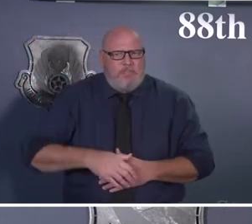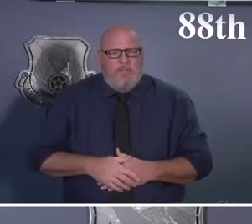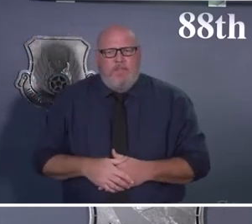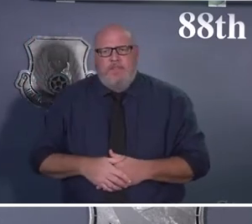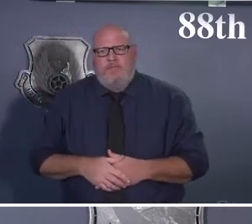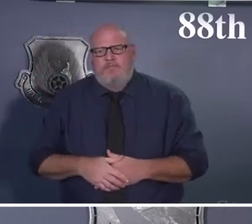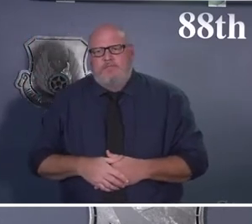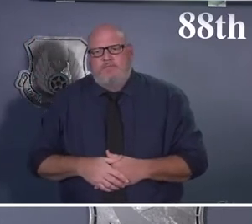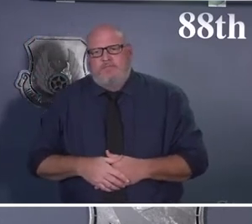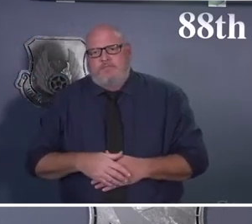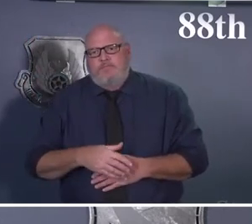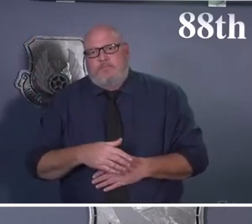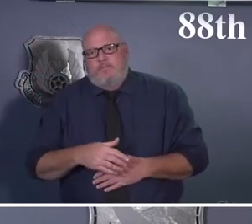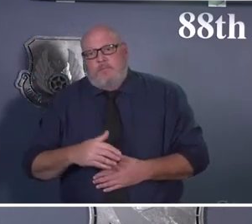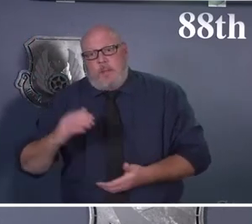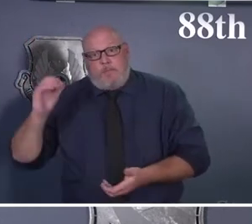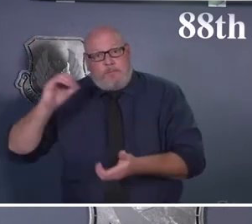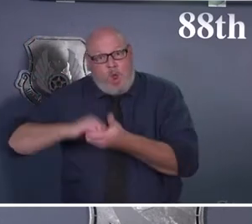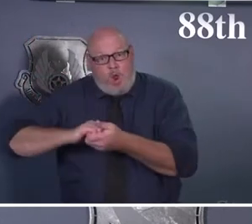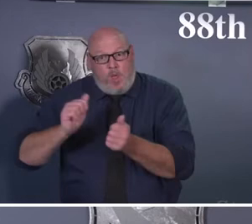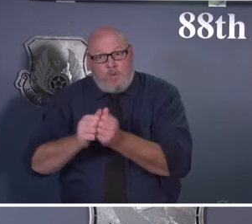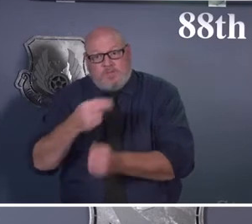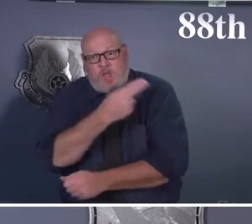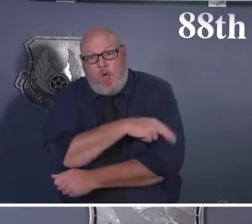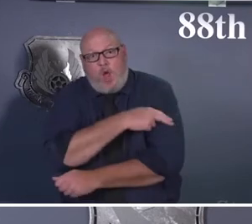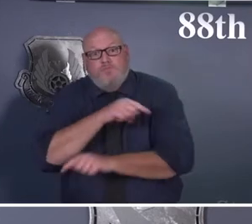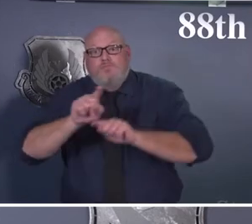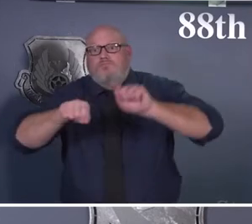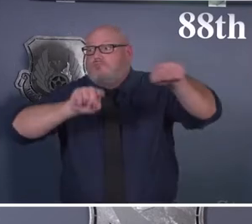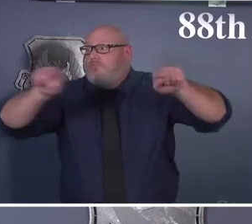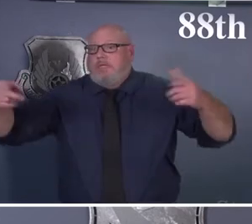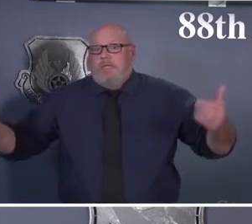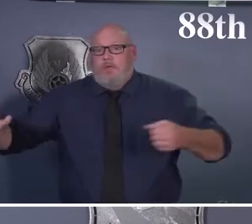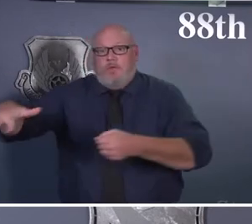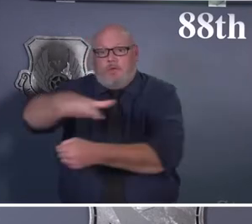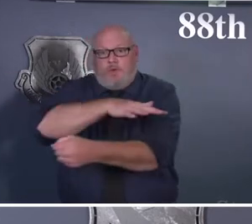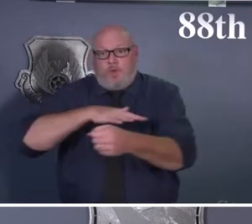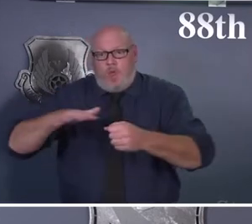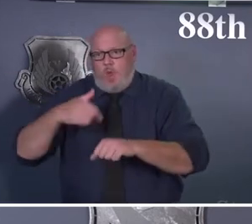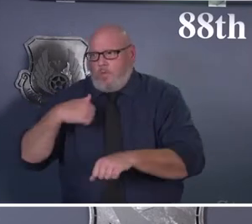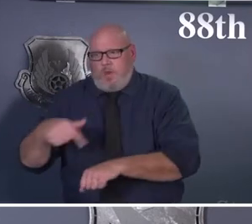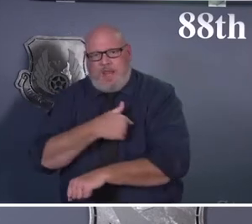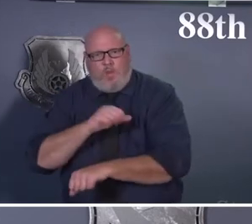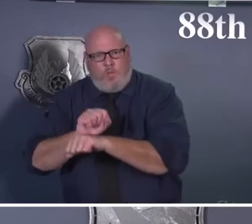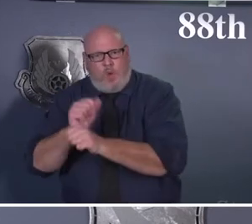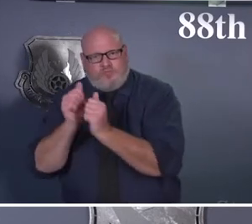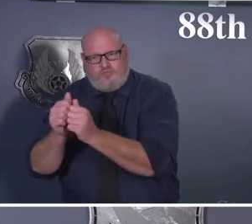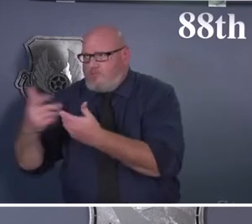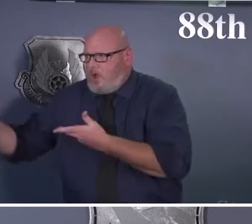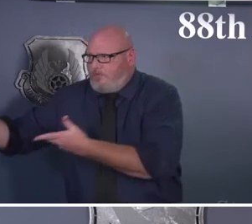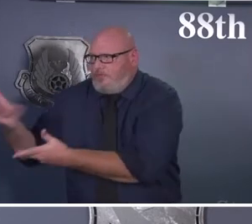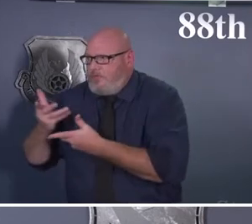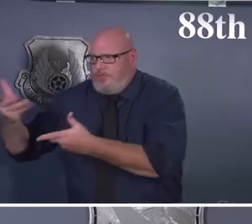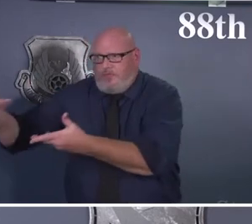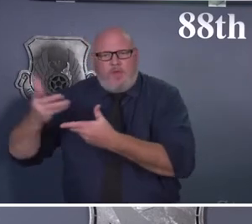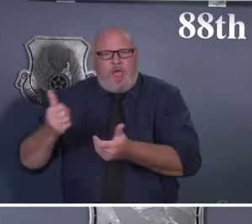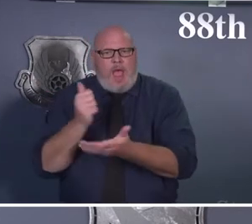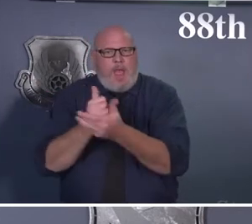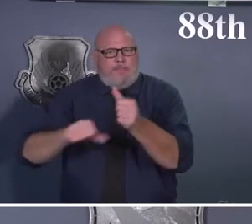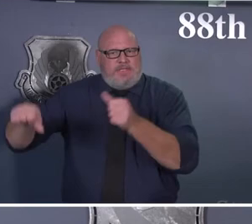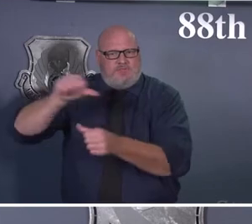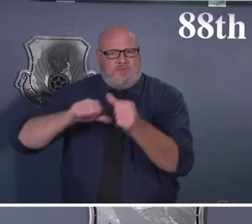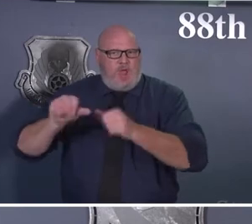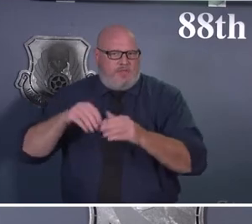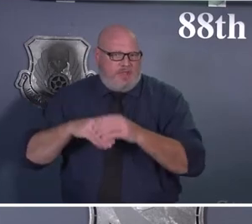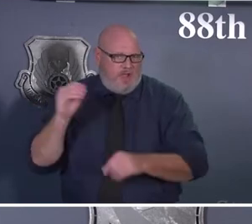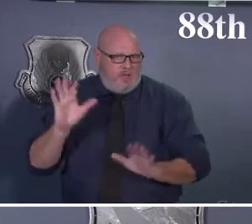as we provide the best realm of care possible to all. With that, turn it over to Lieutenant Colonel Hill, the Deputy Mission Support Group Commander.